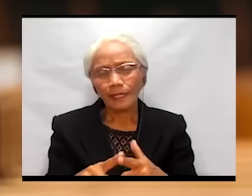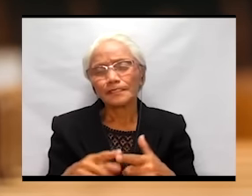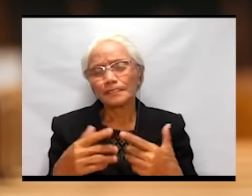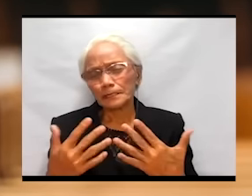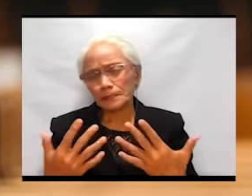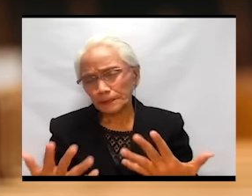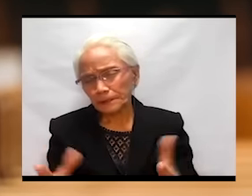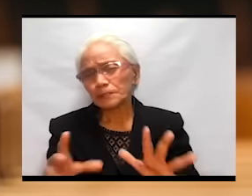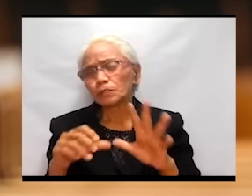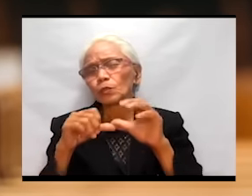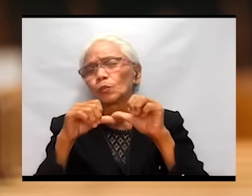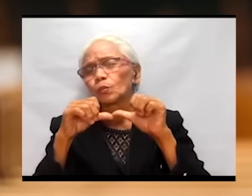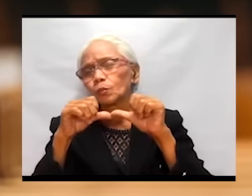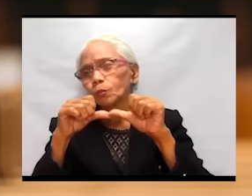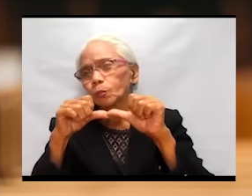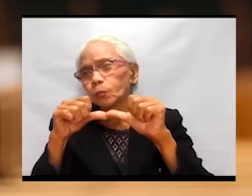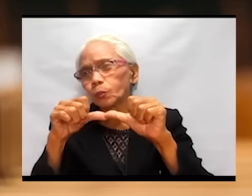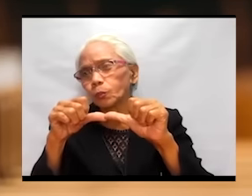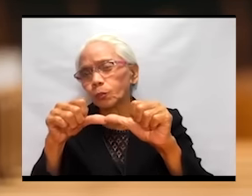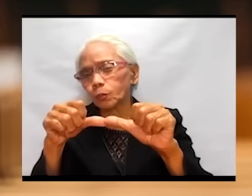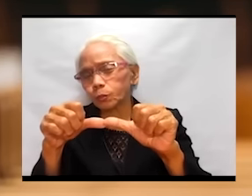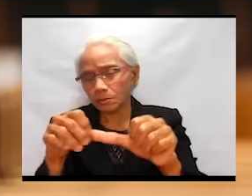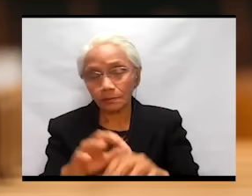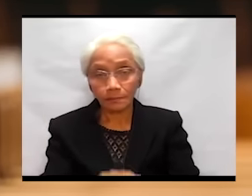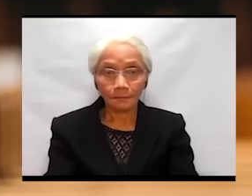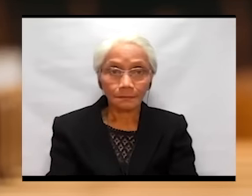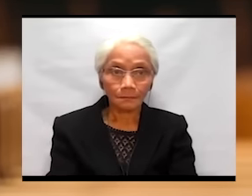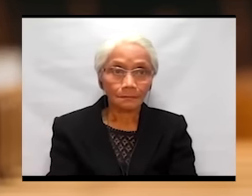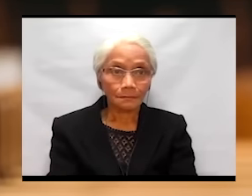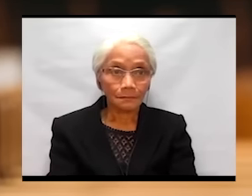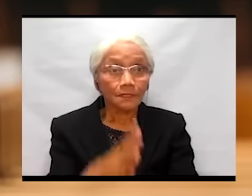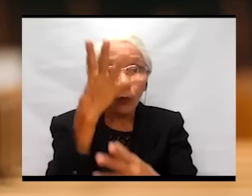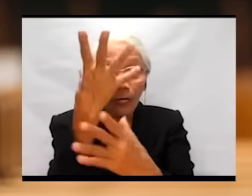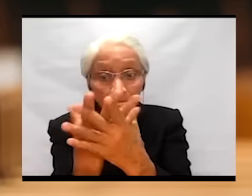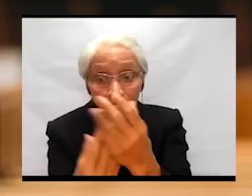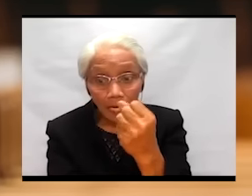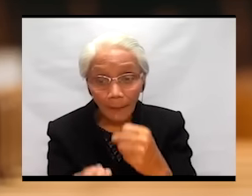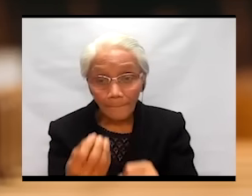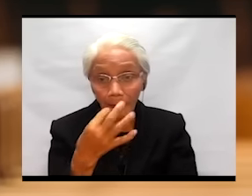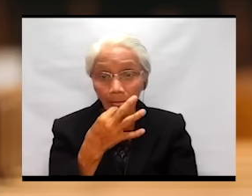They ran out of food. Hunger set in.